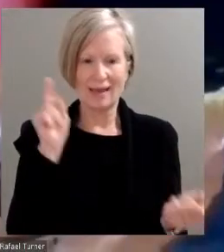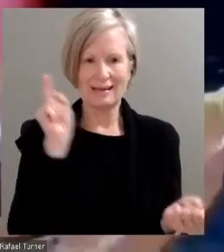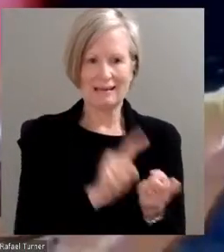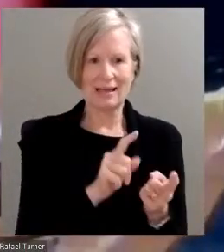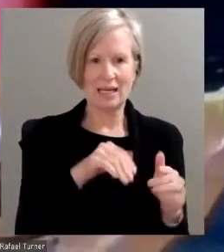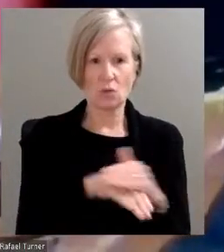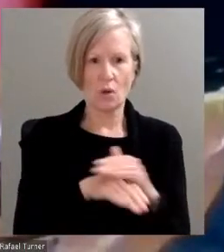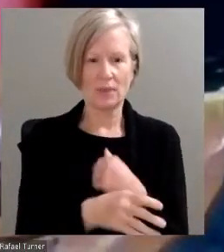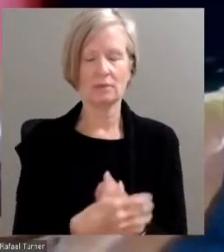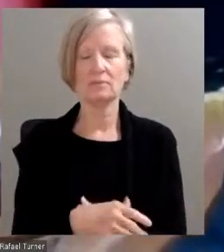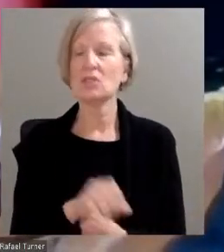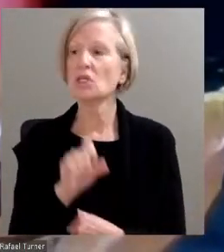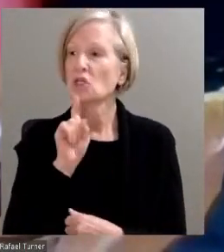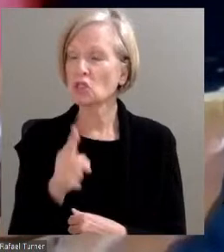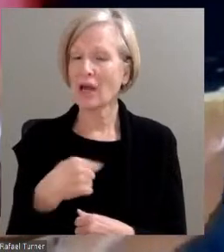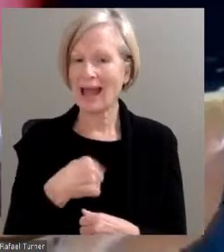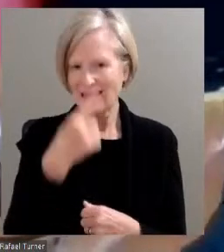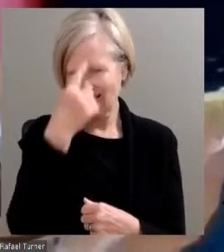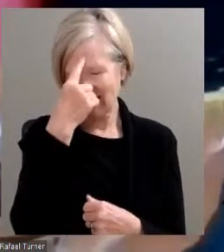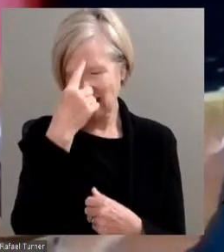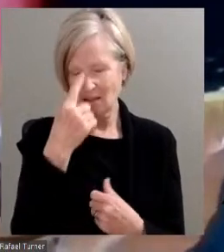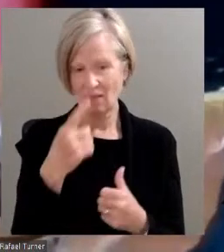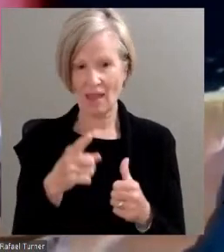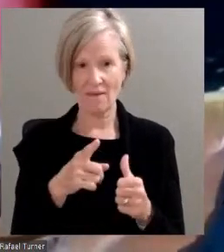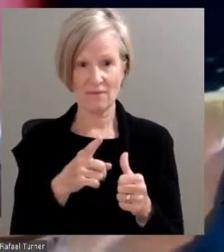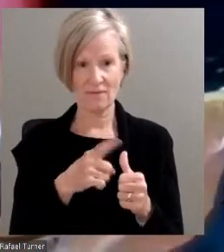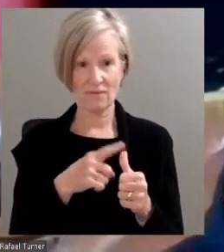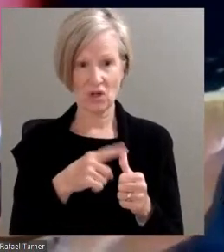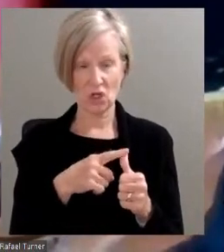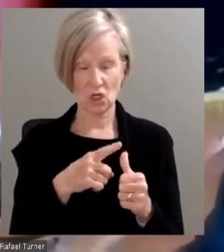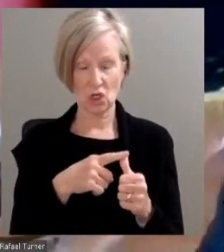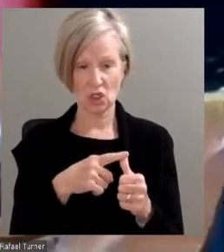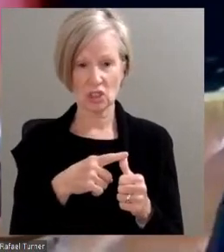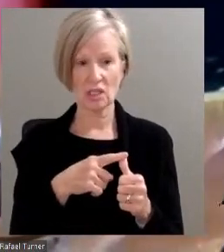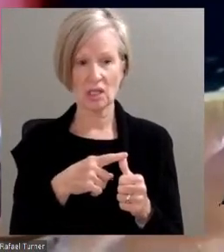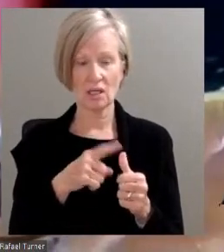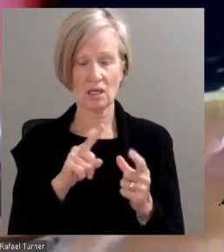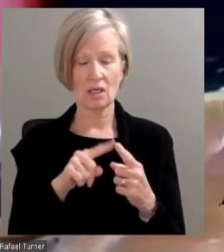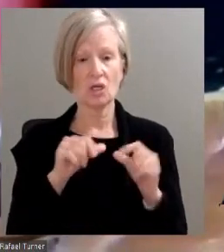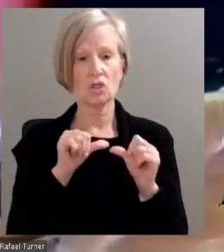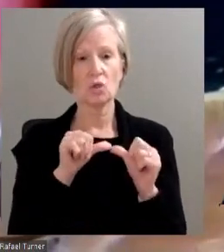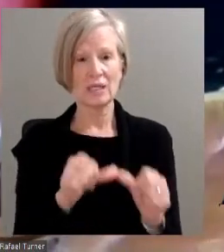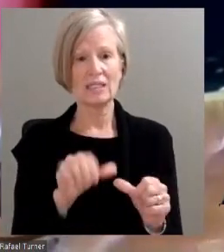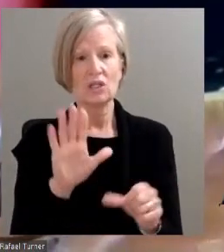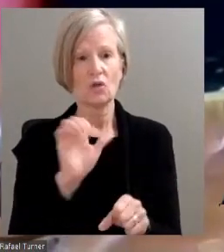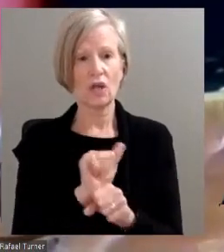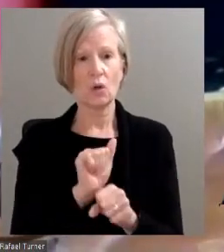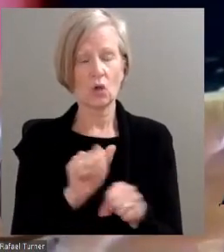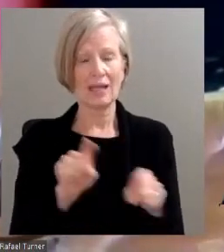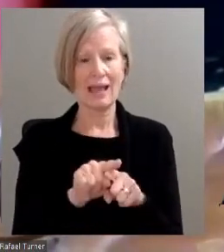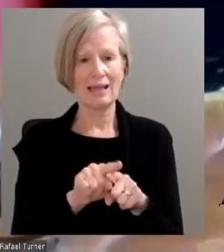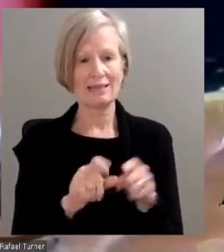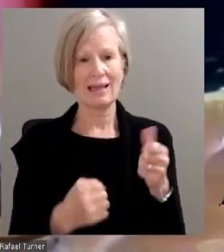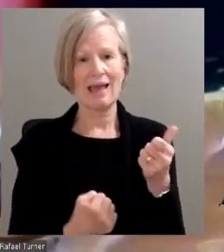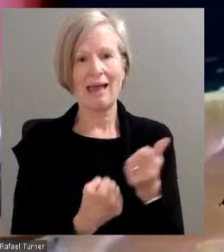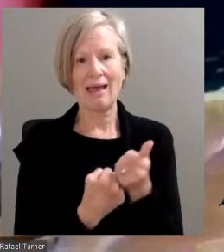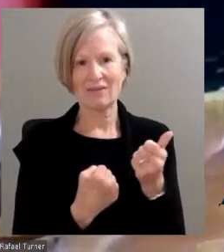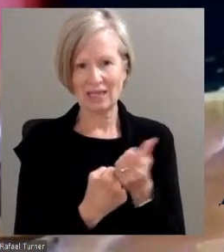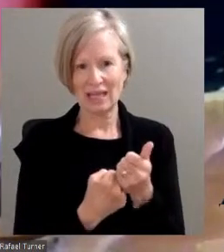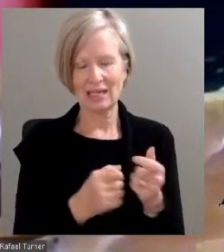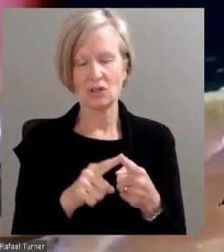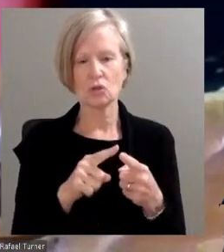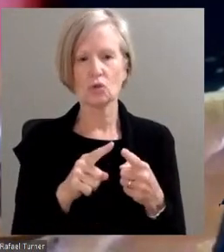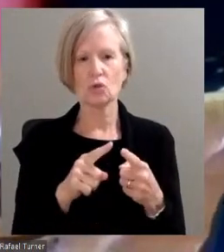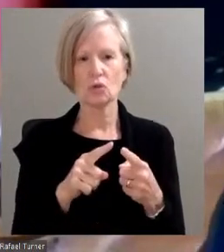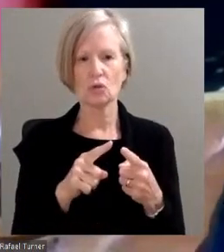Sure. think first, I think to continue their work as advocating to expand the number of